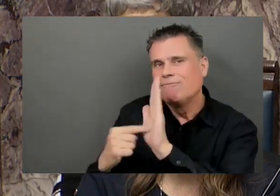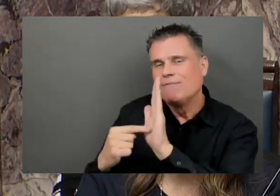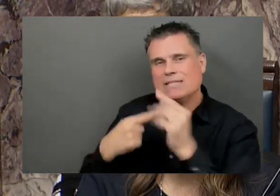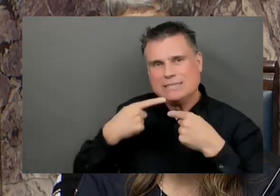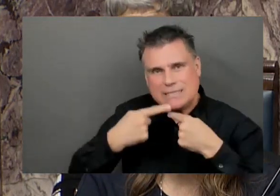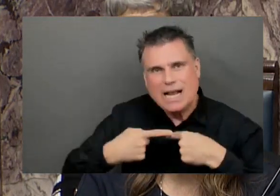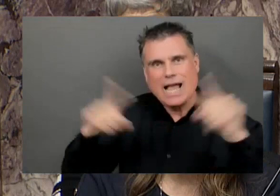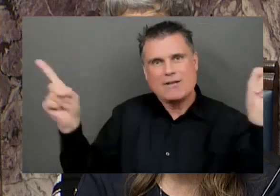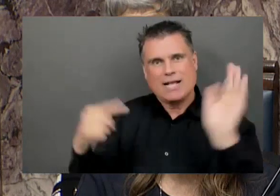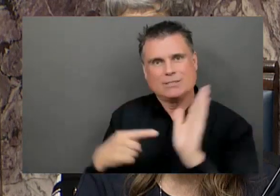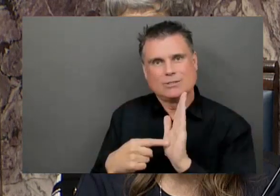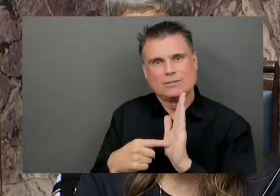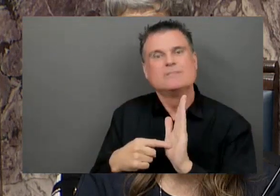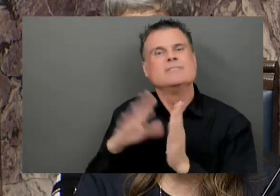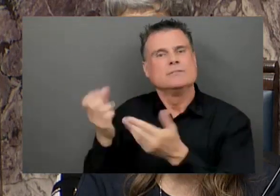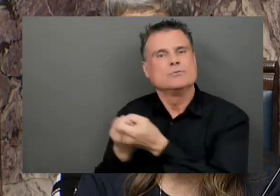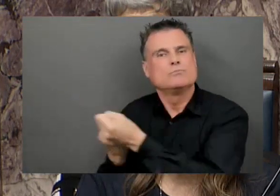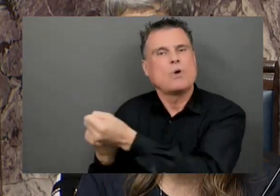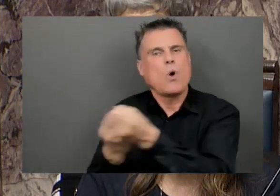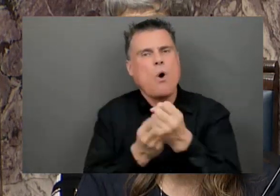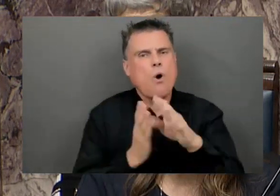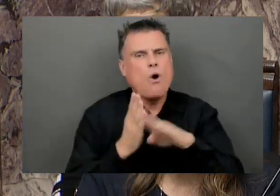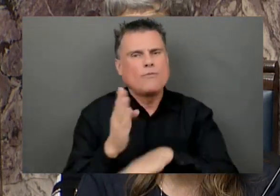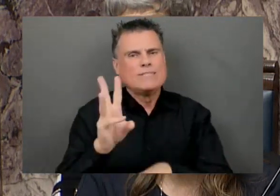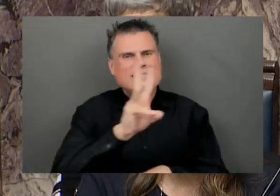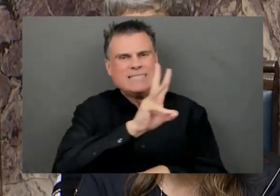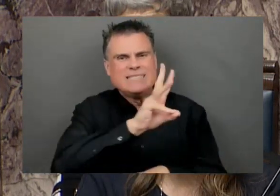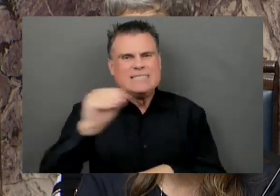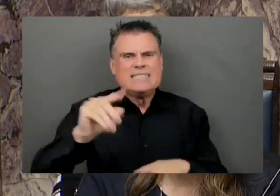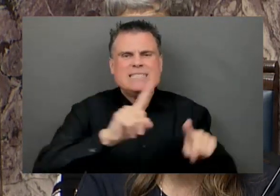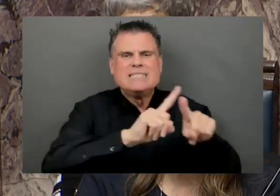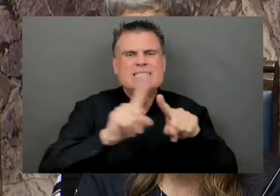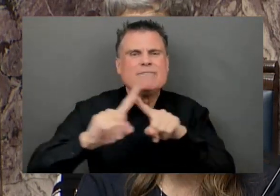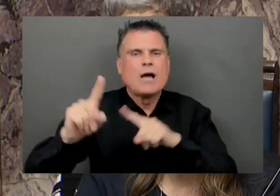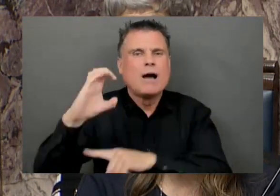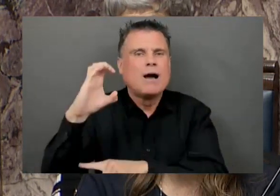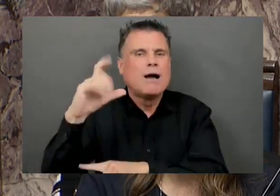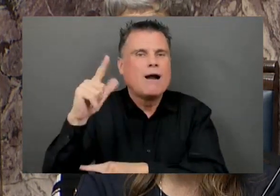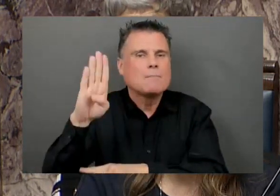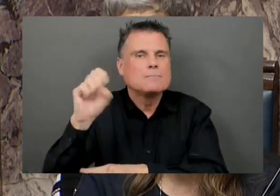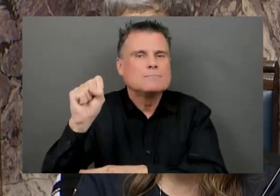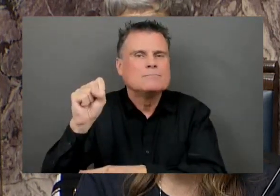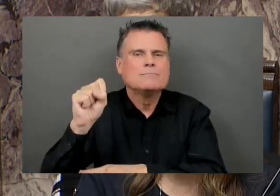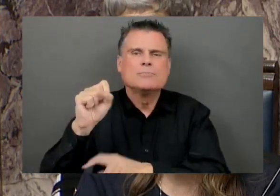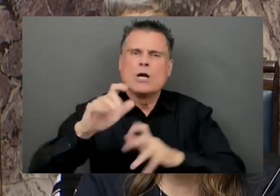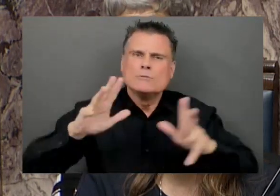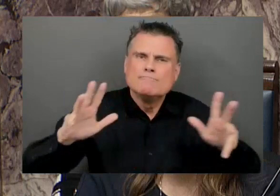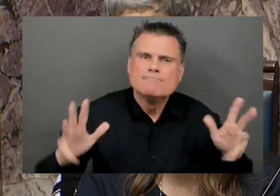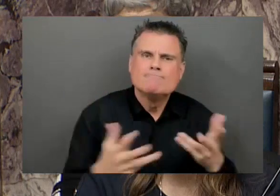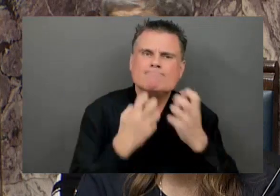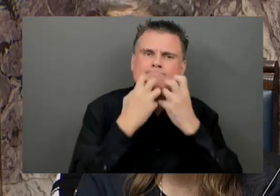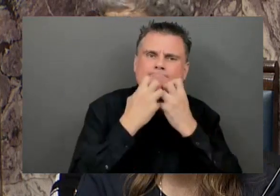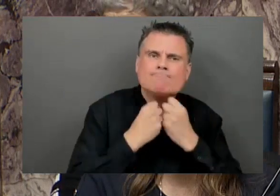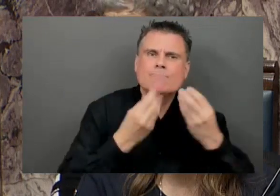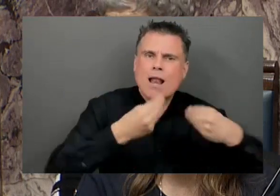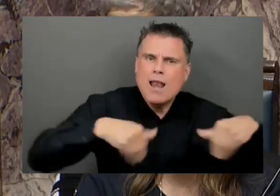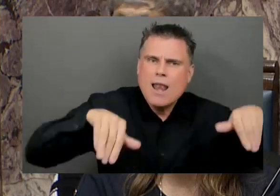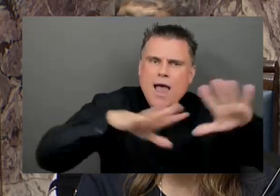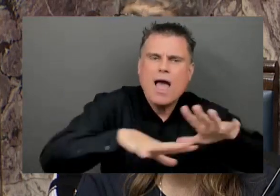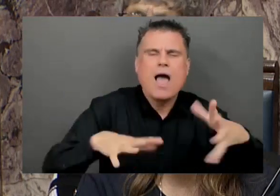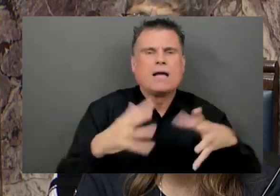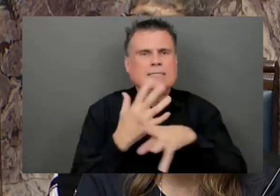-wide initiatives that promote safety, stewardship, land-use planning, tourism, and the preservation of snowmobiling